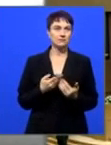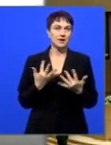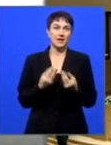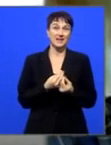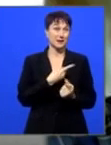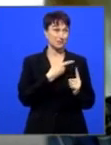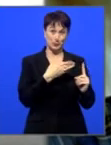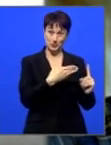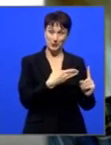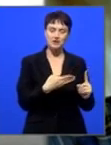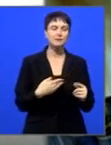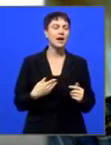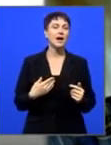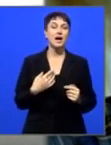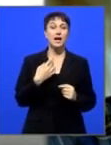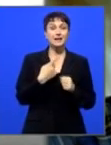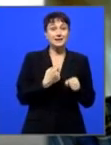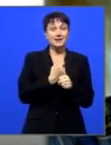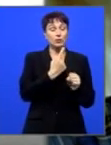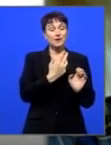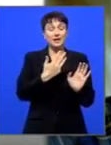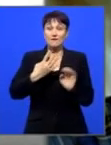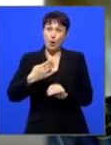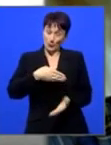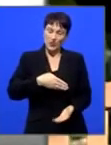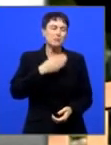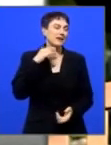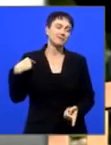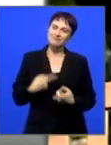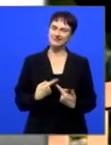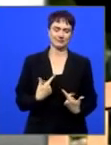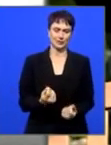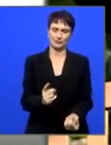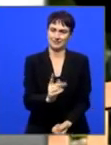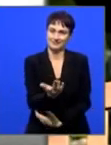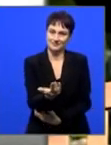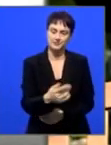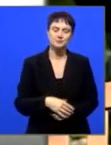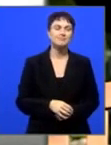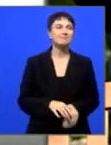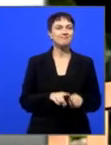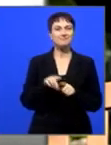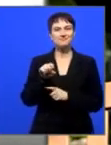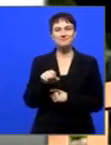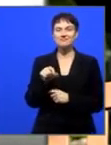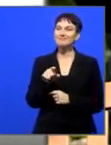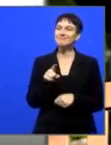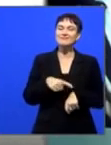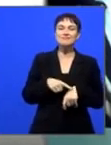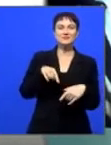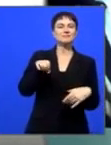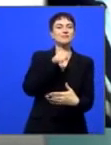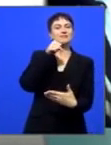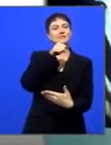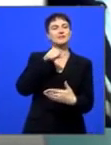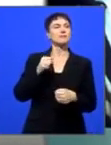done without that 1994 moment. Indeed. We'll talk more about music being a sign of the times and translating the emotions of